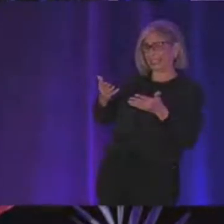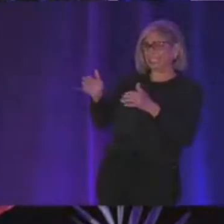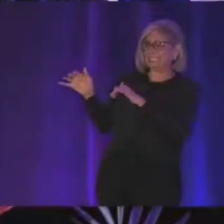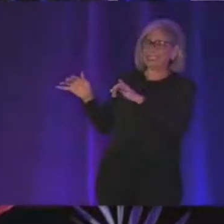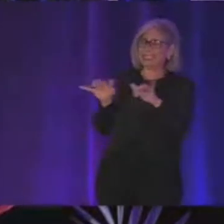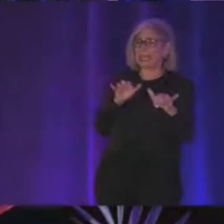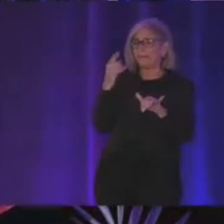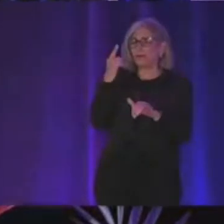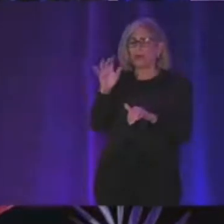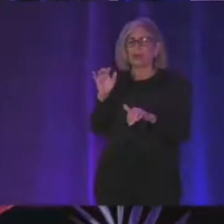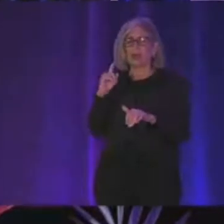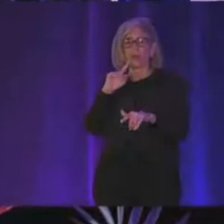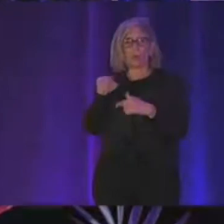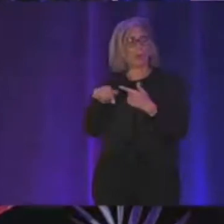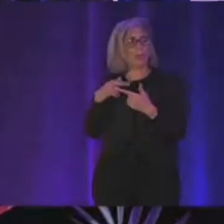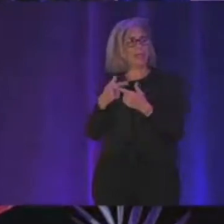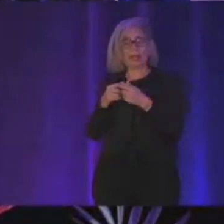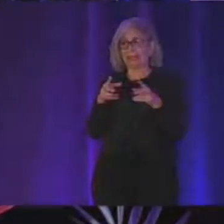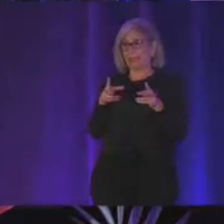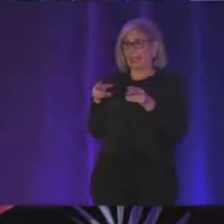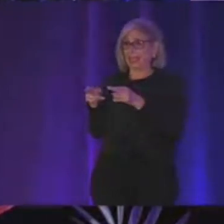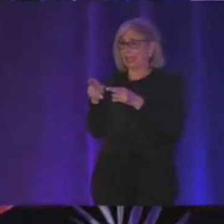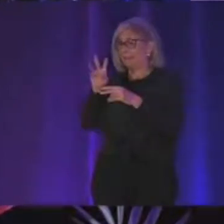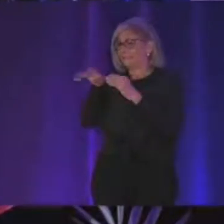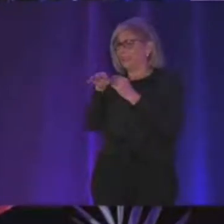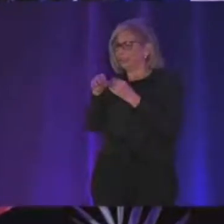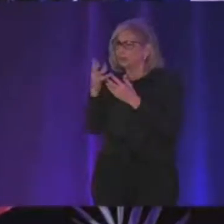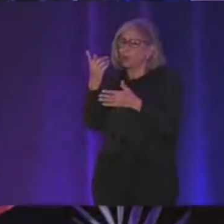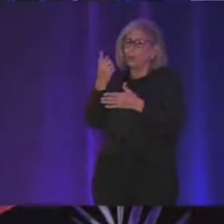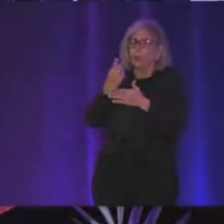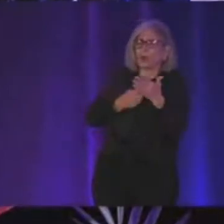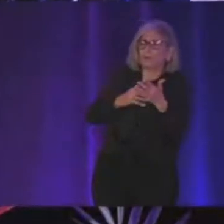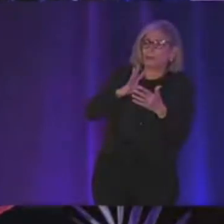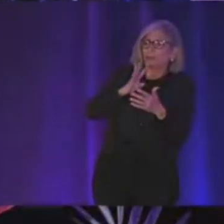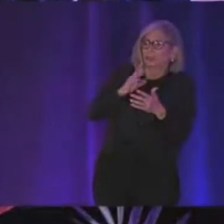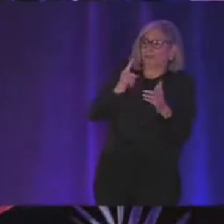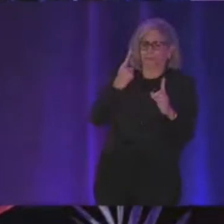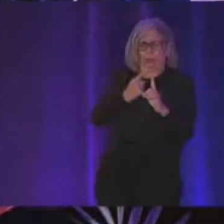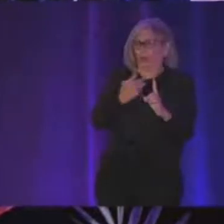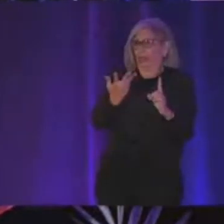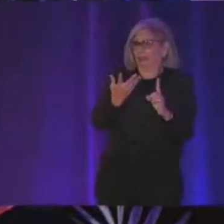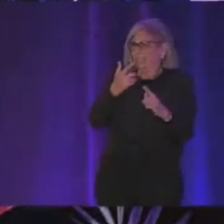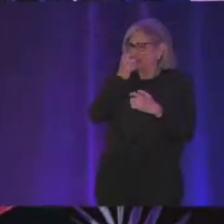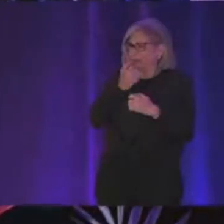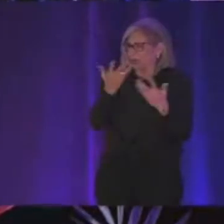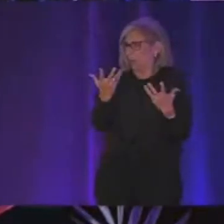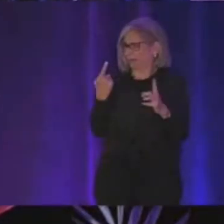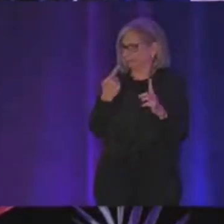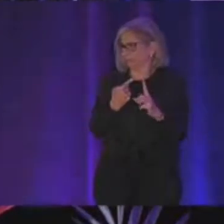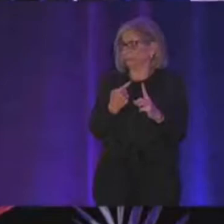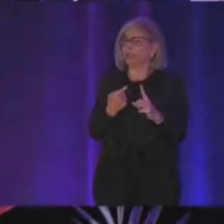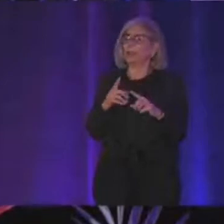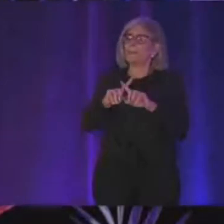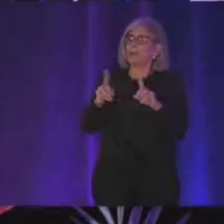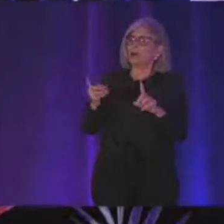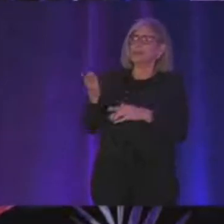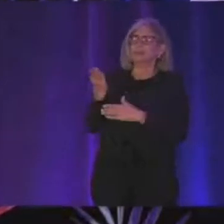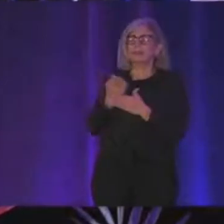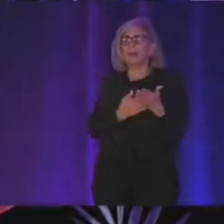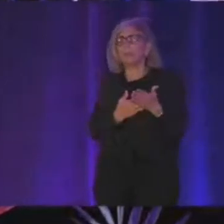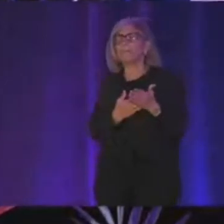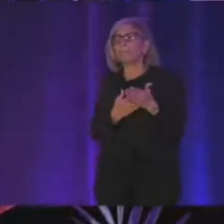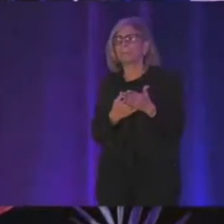the when I edit videos I want to see like hey what am I actually talking about and what's the interesting thing but I only get sound waves